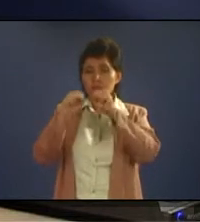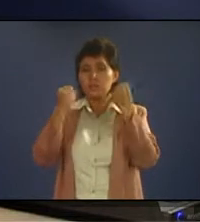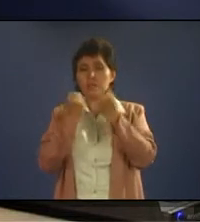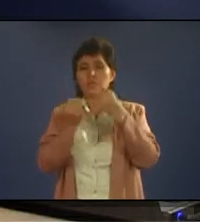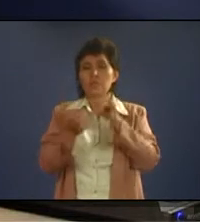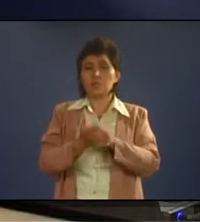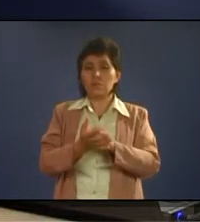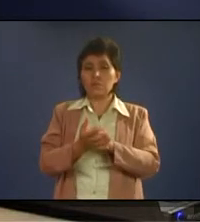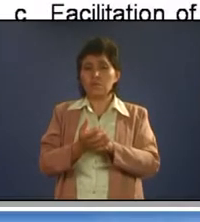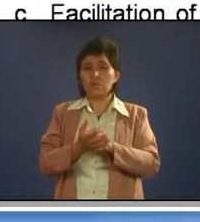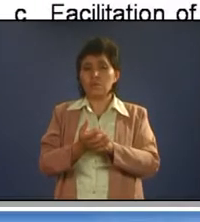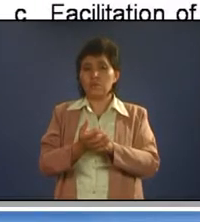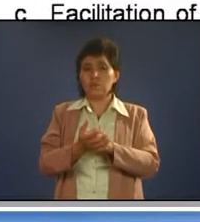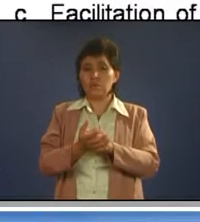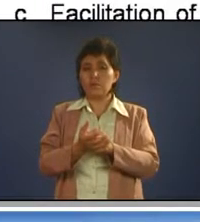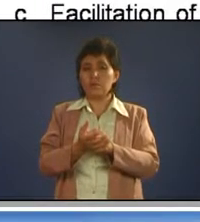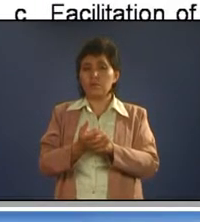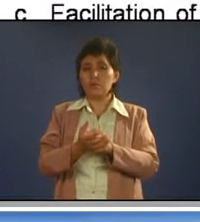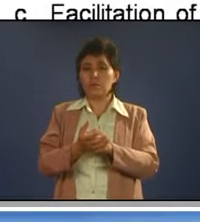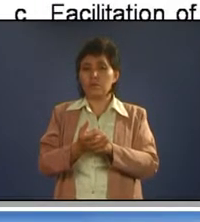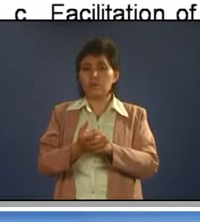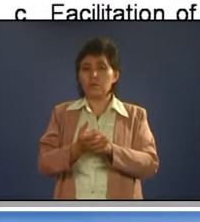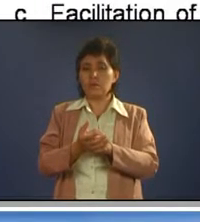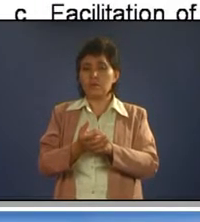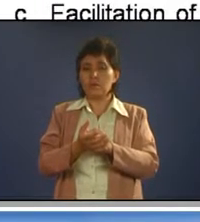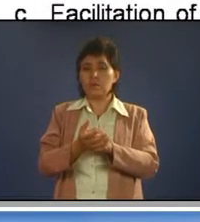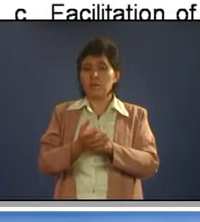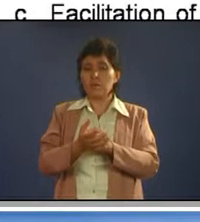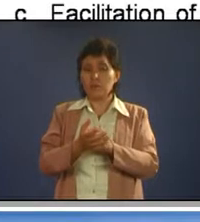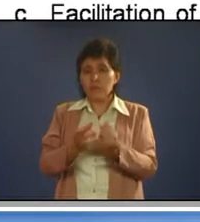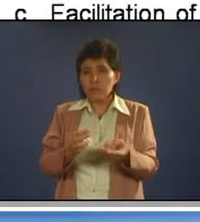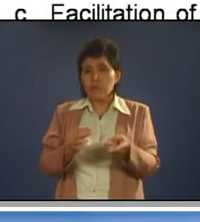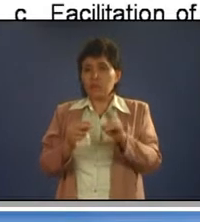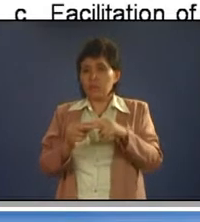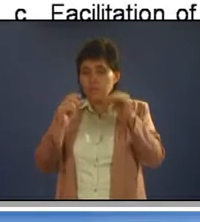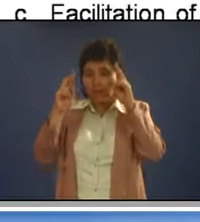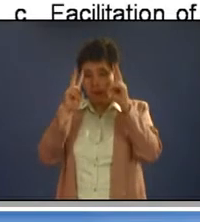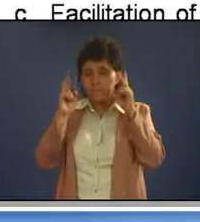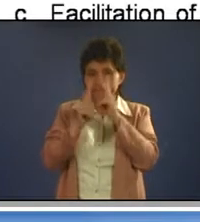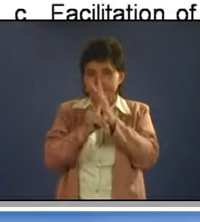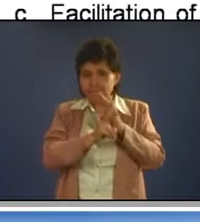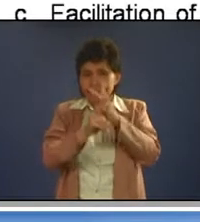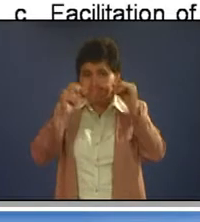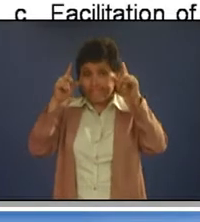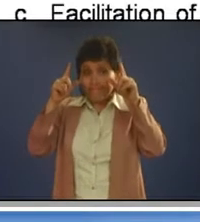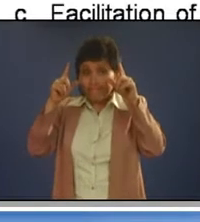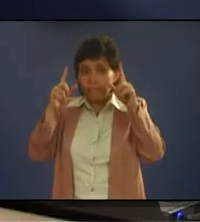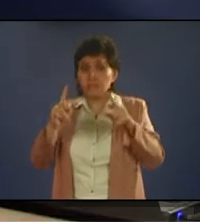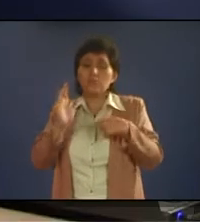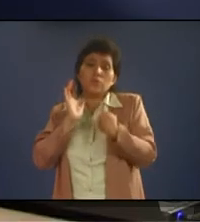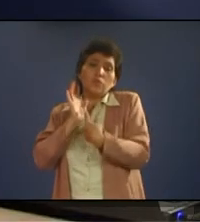alert on the surrounding. Now, after that, you show your dominant response. Now, what do you mean by dominant response?